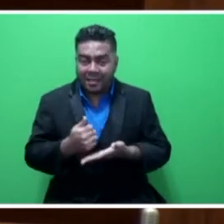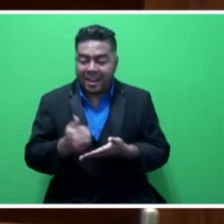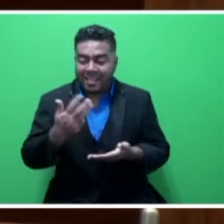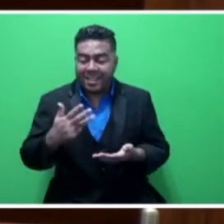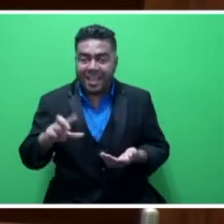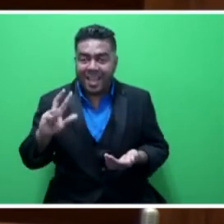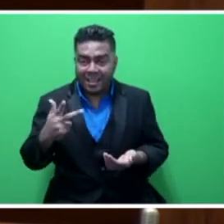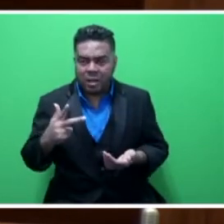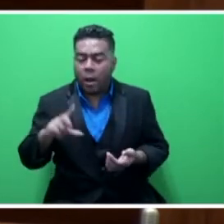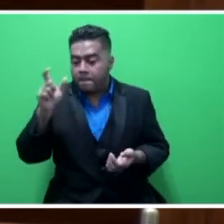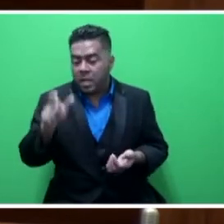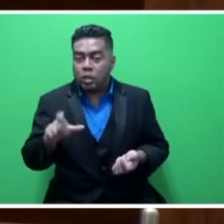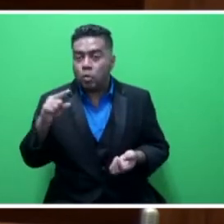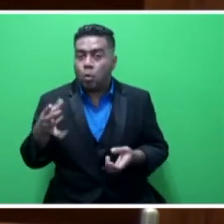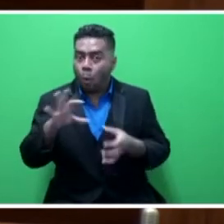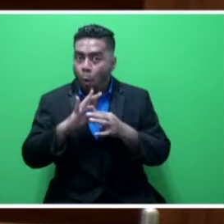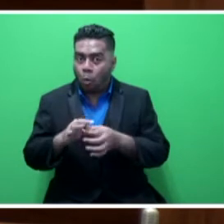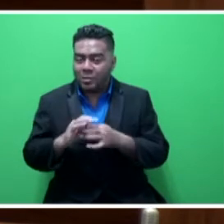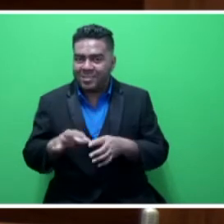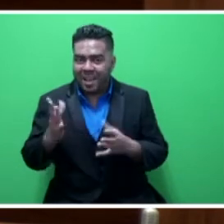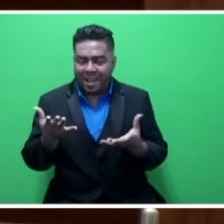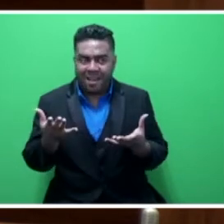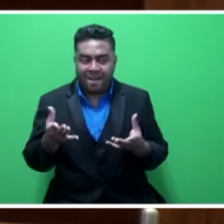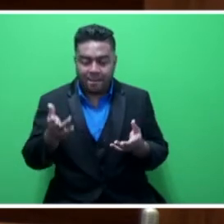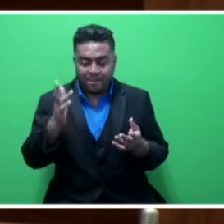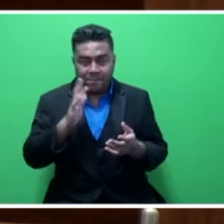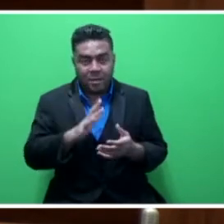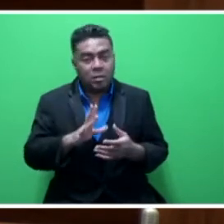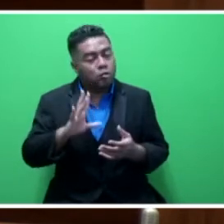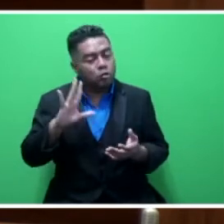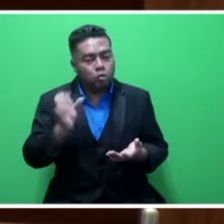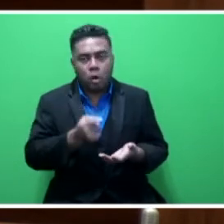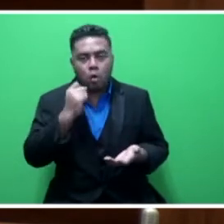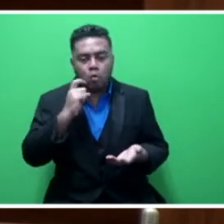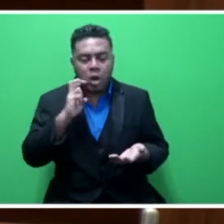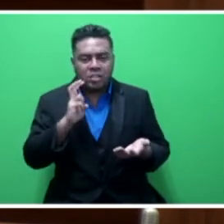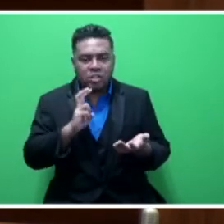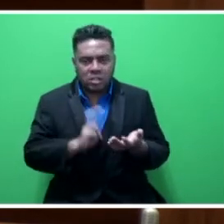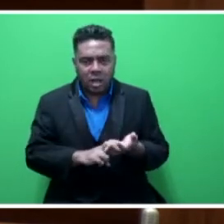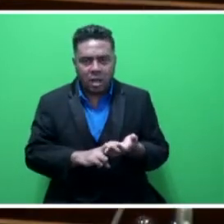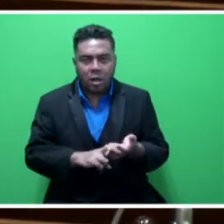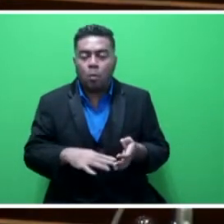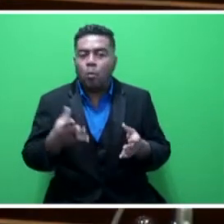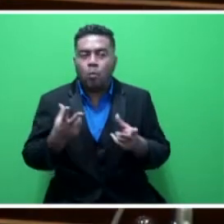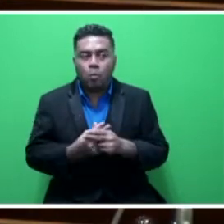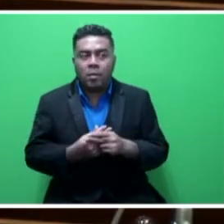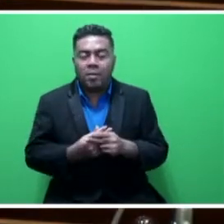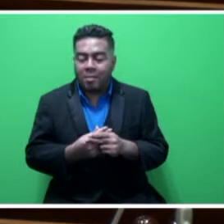a person who owns a motor vehicle or trailer shall register the motor vehicle or trailer with the authority,